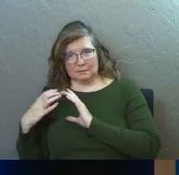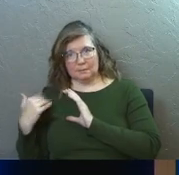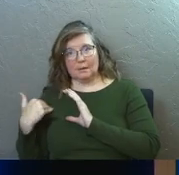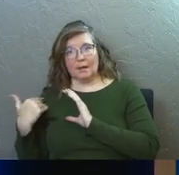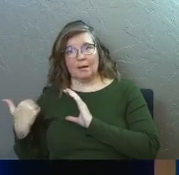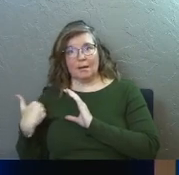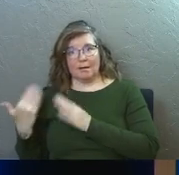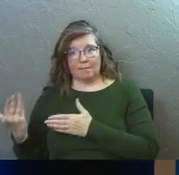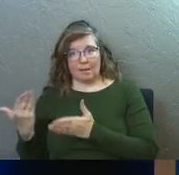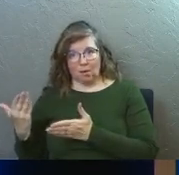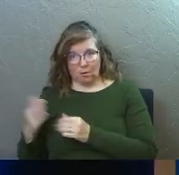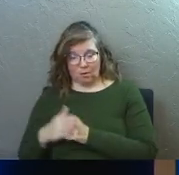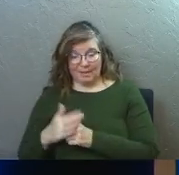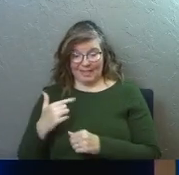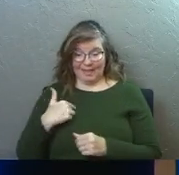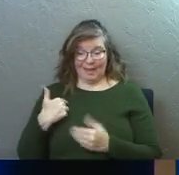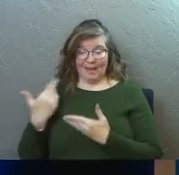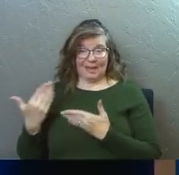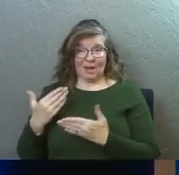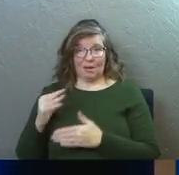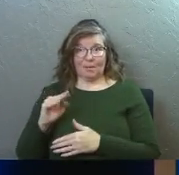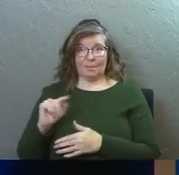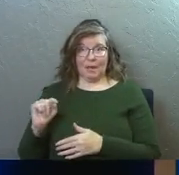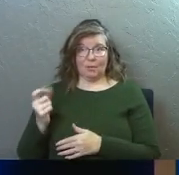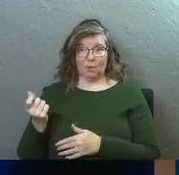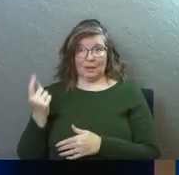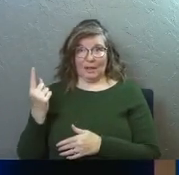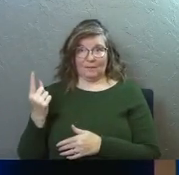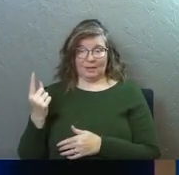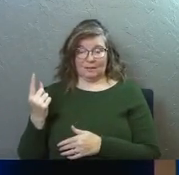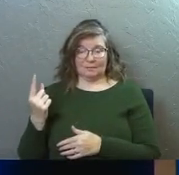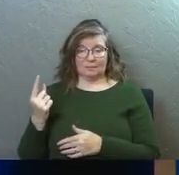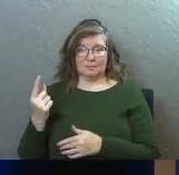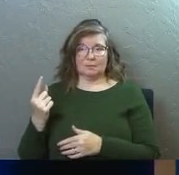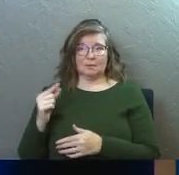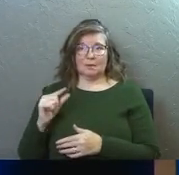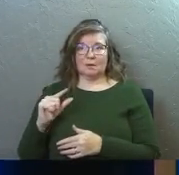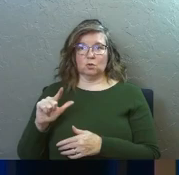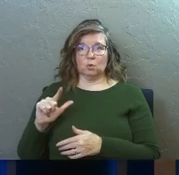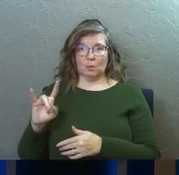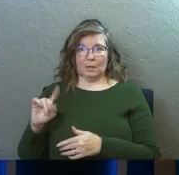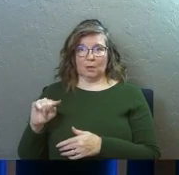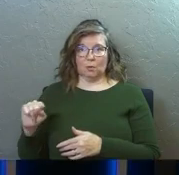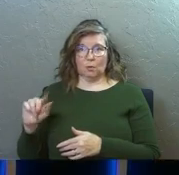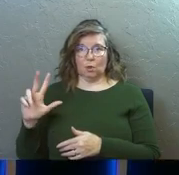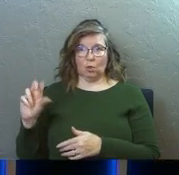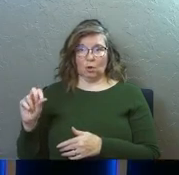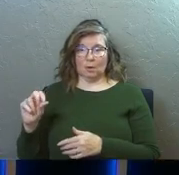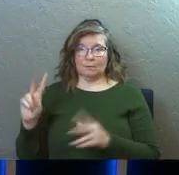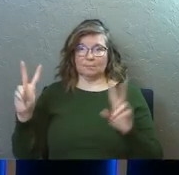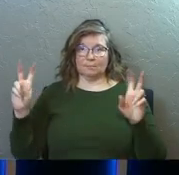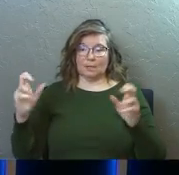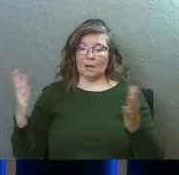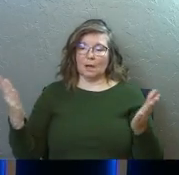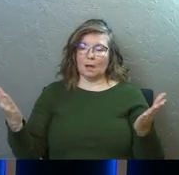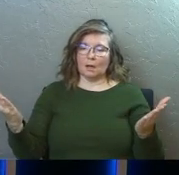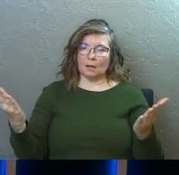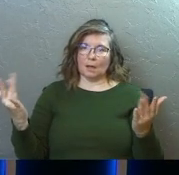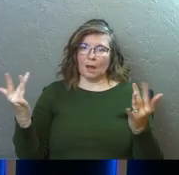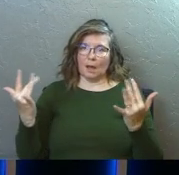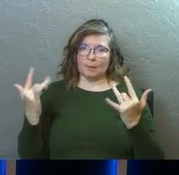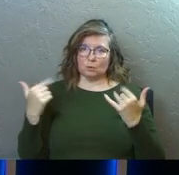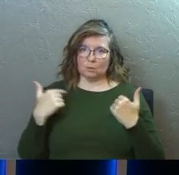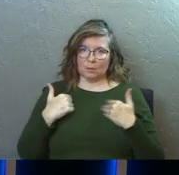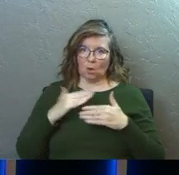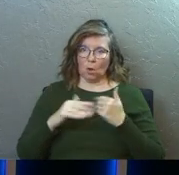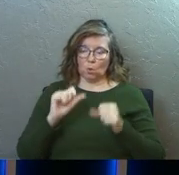God's rest impacts the weight that I carry. Matthew 11, some more words from Jesus, verses 28 through 30. Come to me, all who labor and are